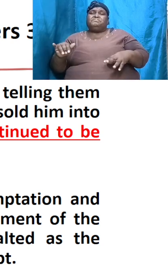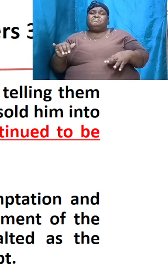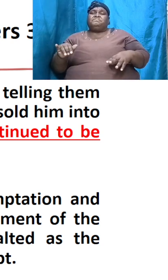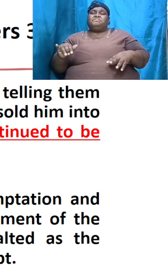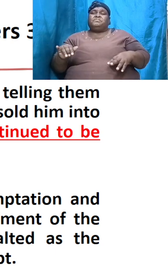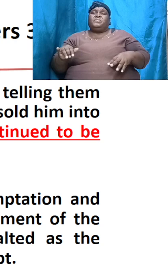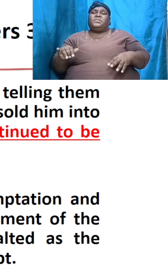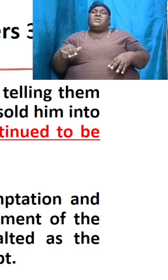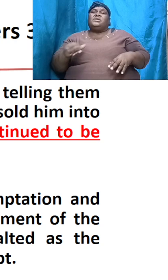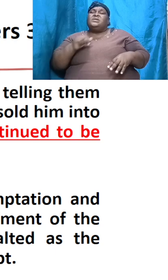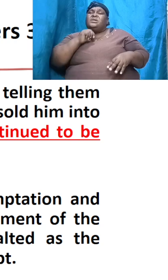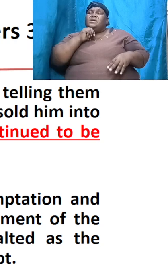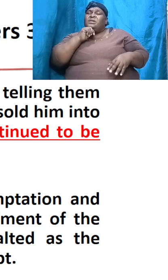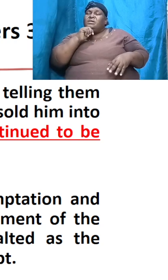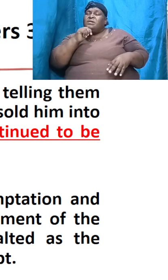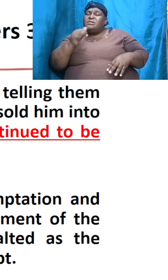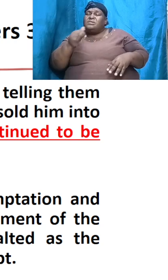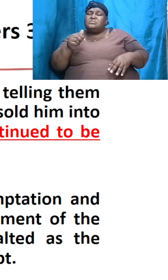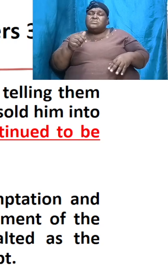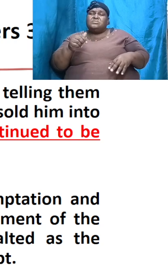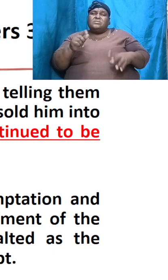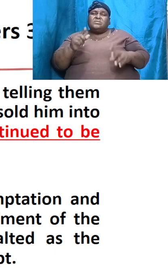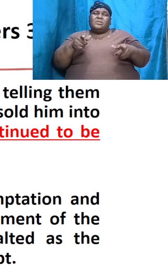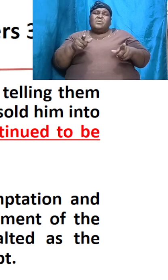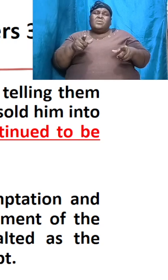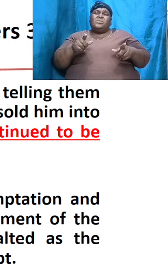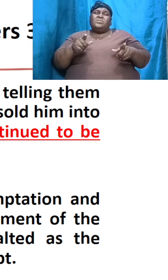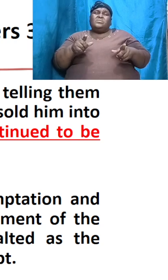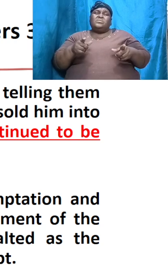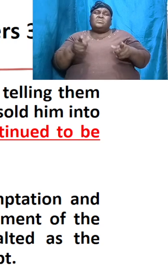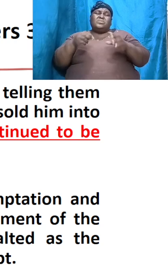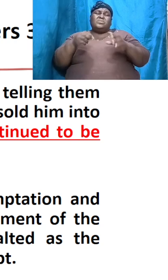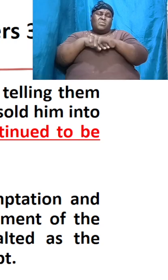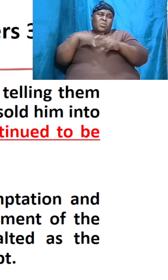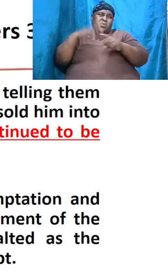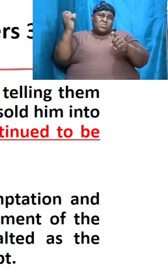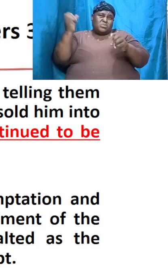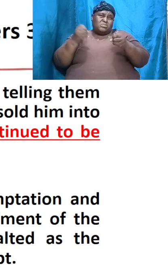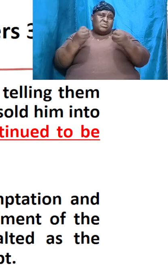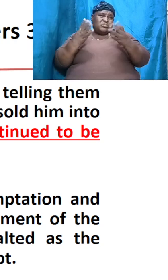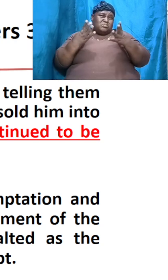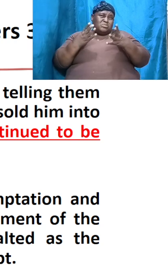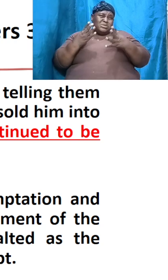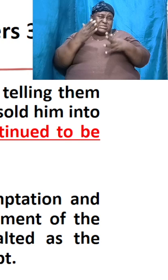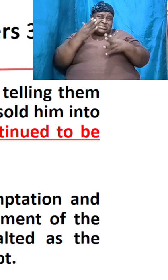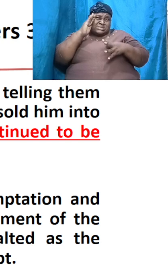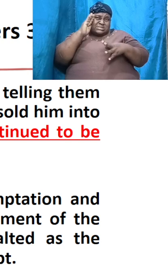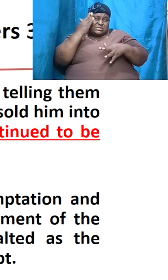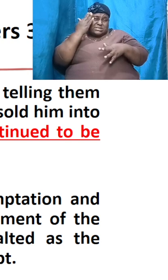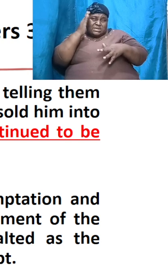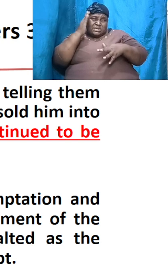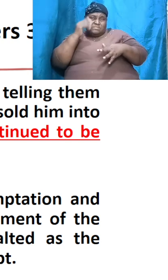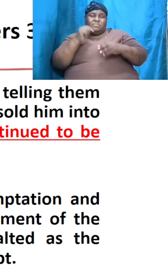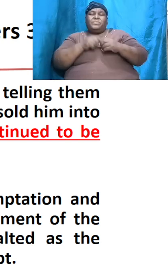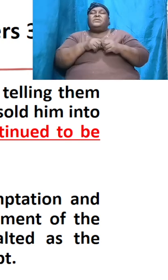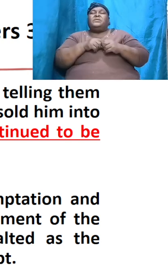he was not going to come out too much it would appear that way he was there for a couple